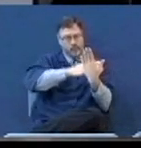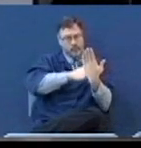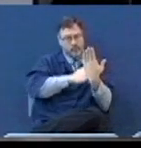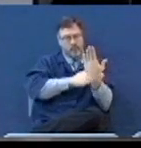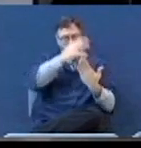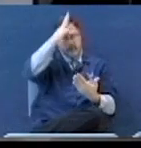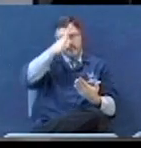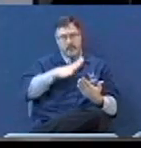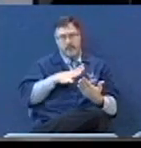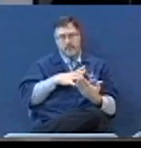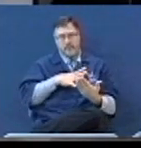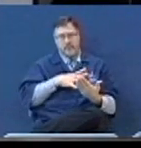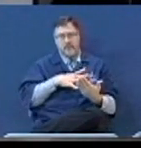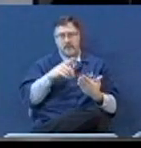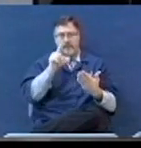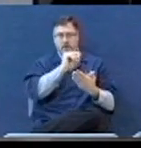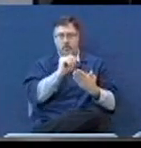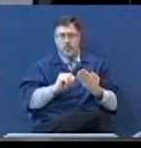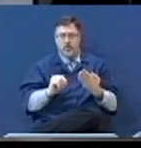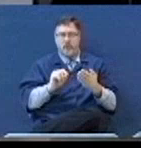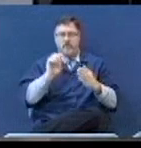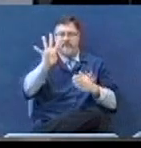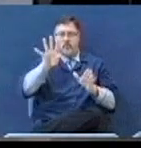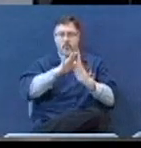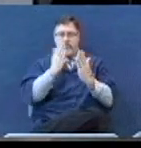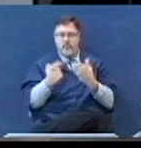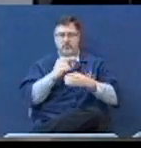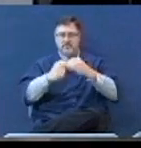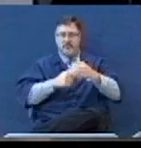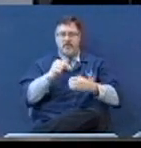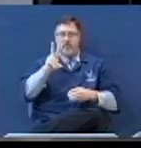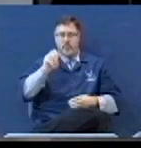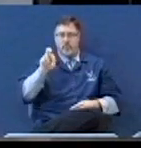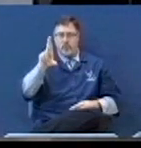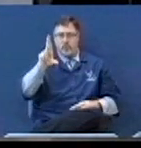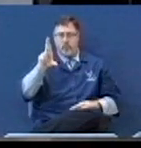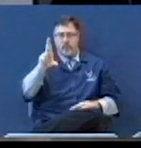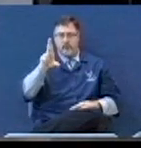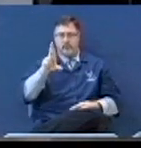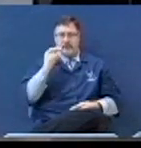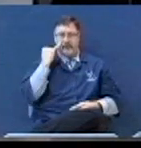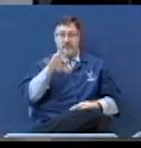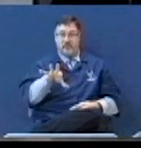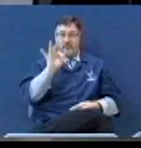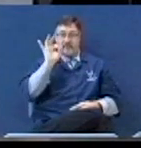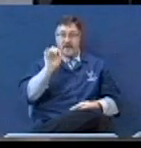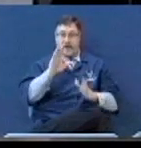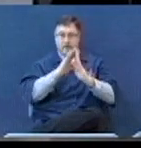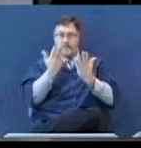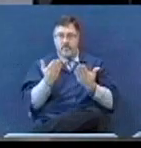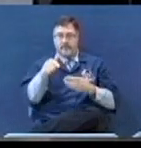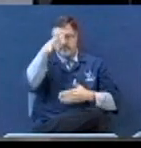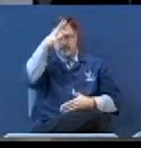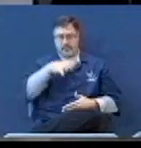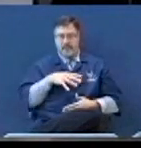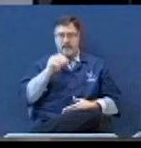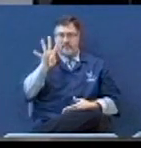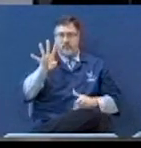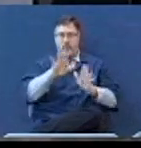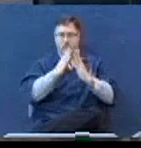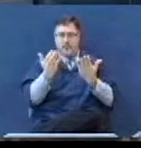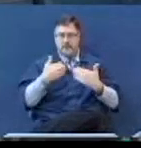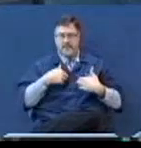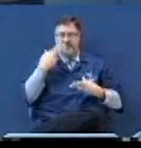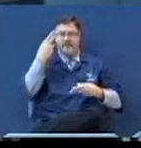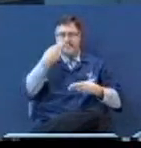wrote four books about the war in the Pacific. If you really want to get a book, four books, it's great. That guy has it there, and I got his